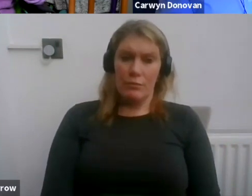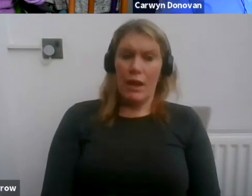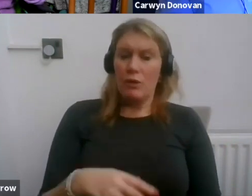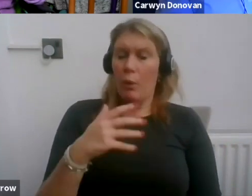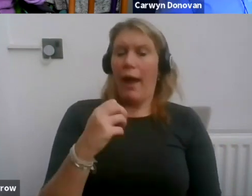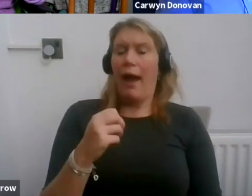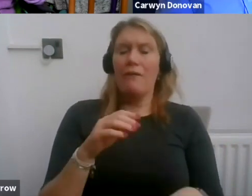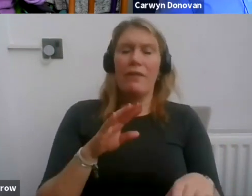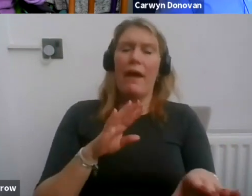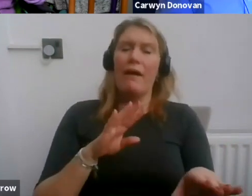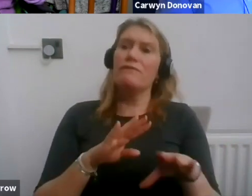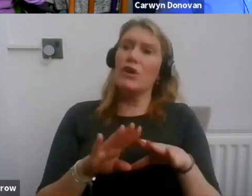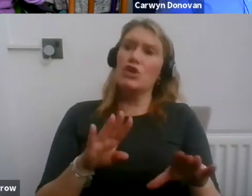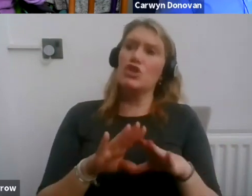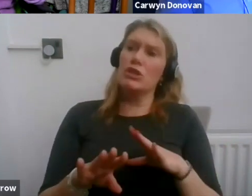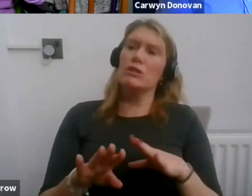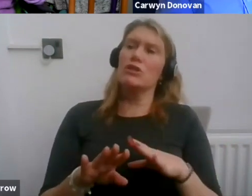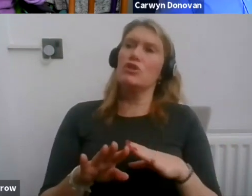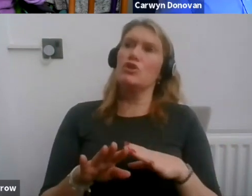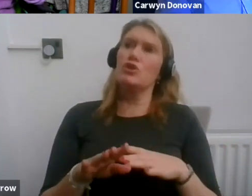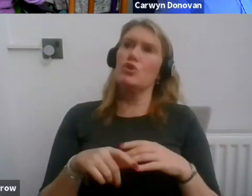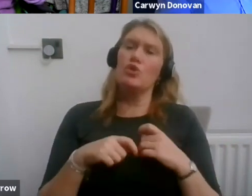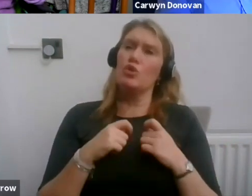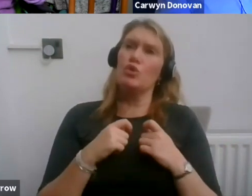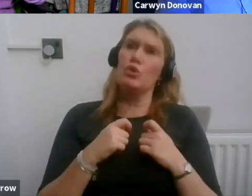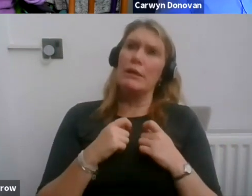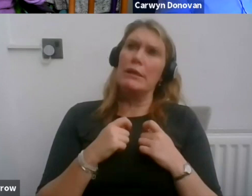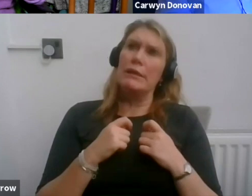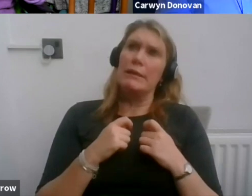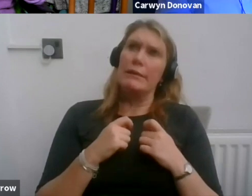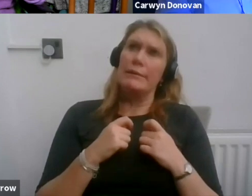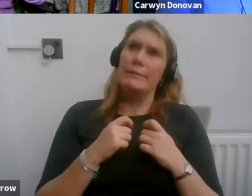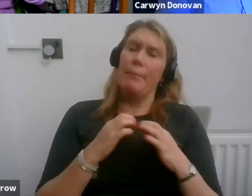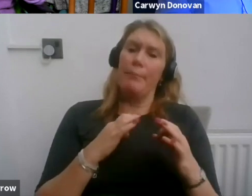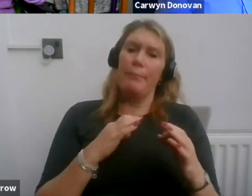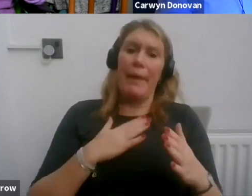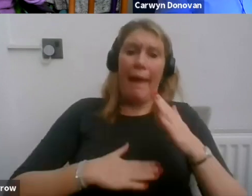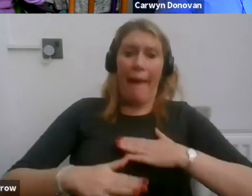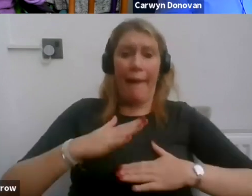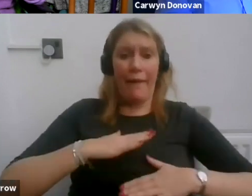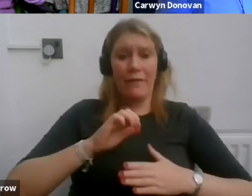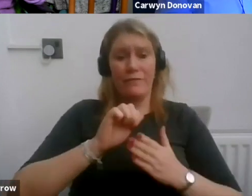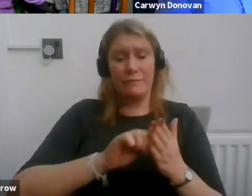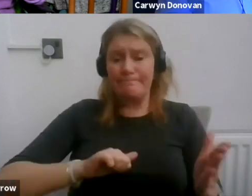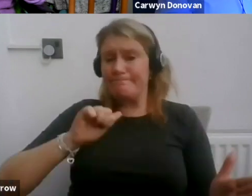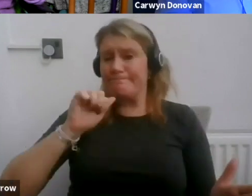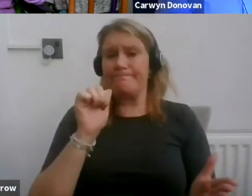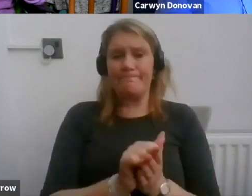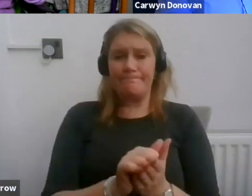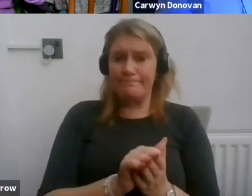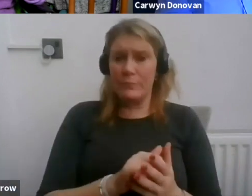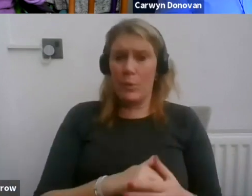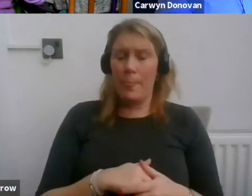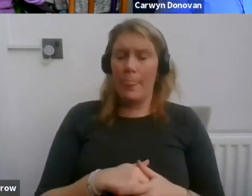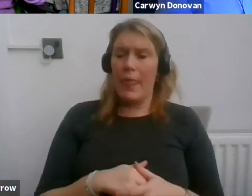as best we'd see it. So it's vitally important that people join back to